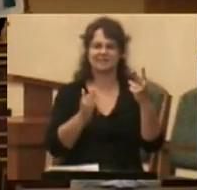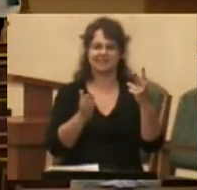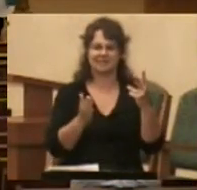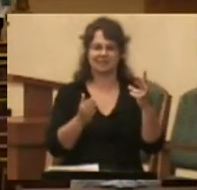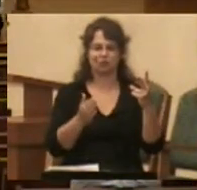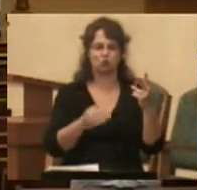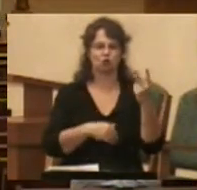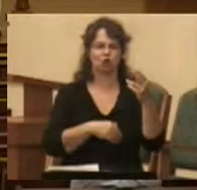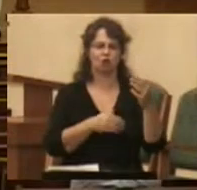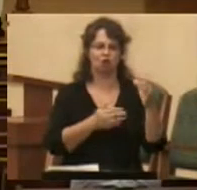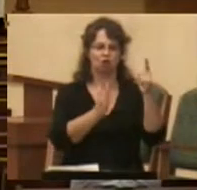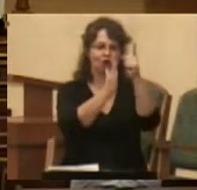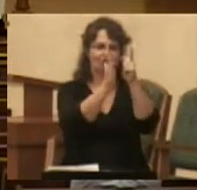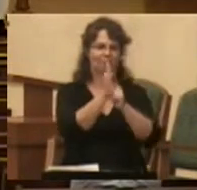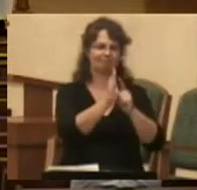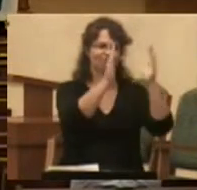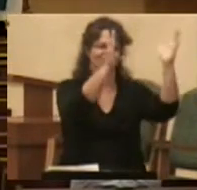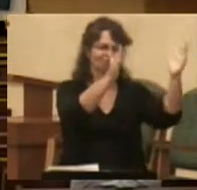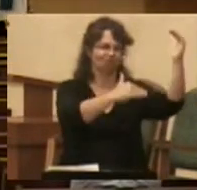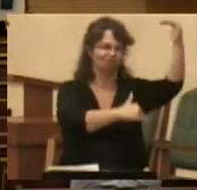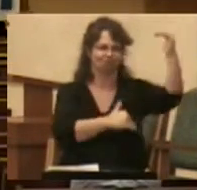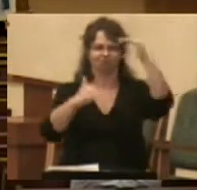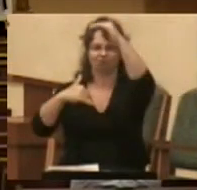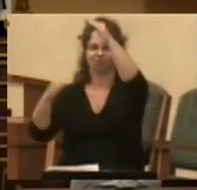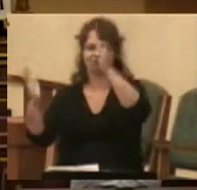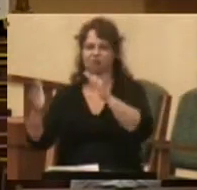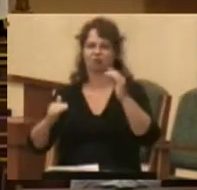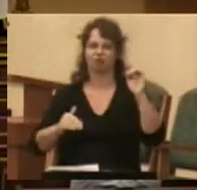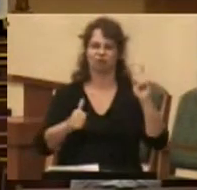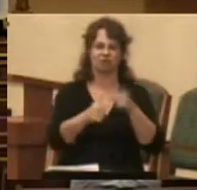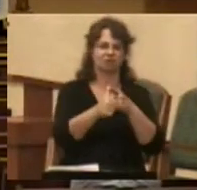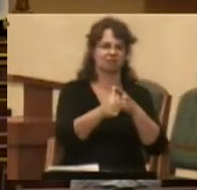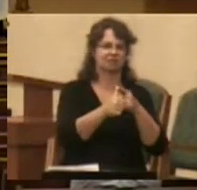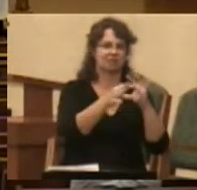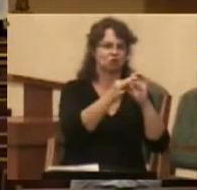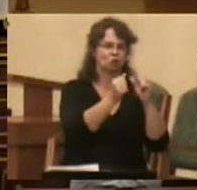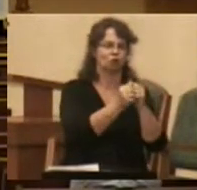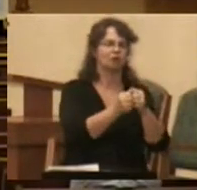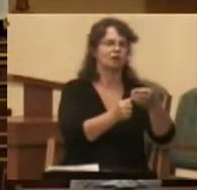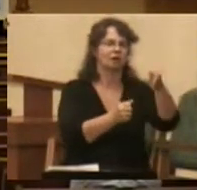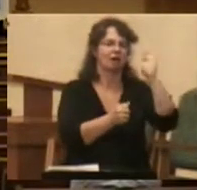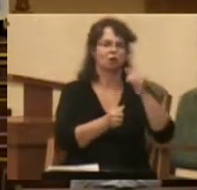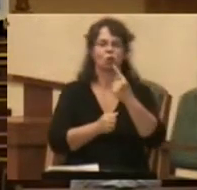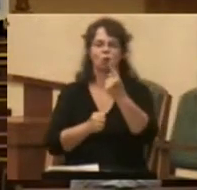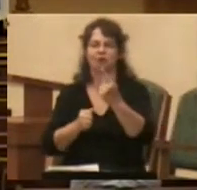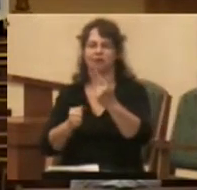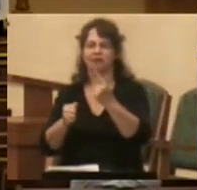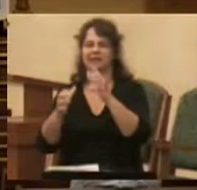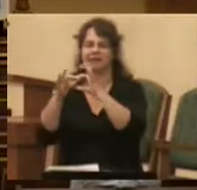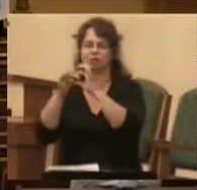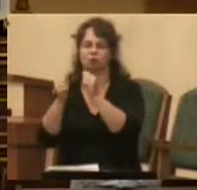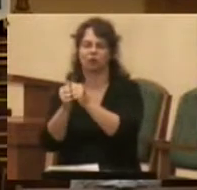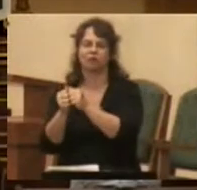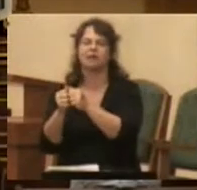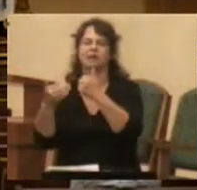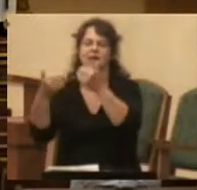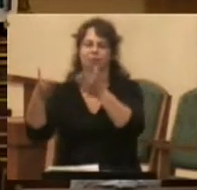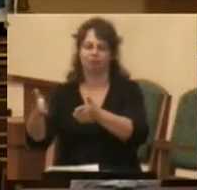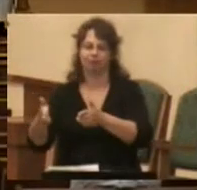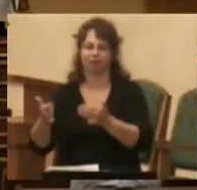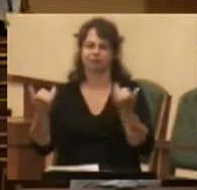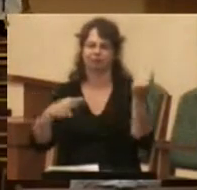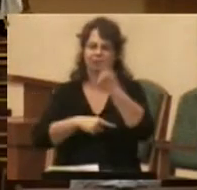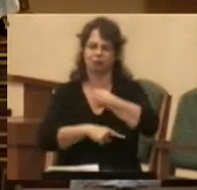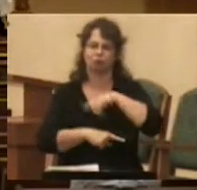The first table concerning our relationship with God. The second table concerning our relationship with our neighbor. Today, we leap